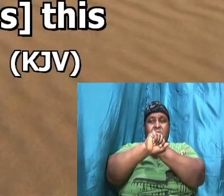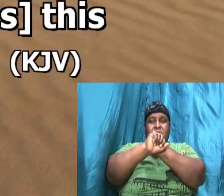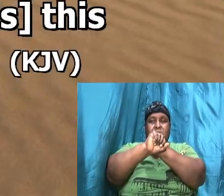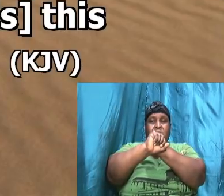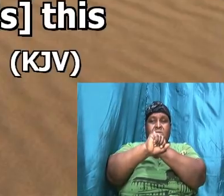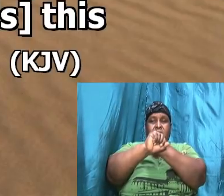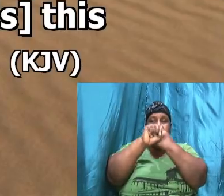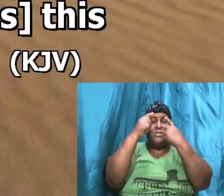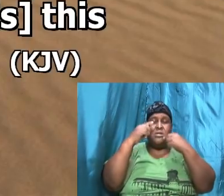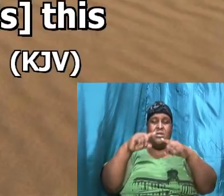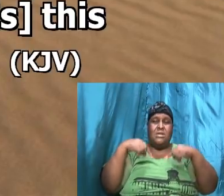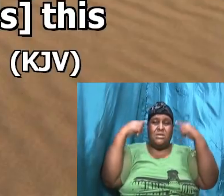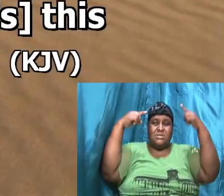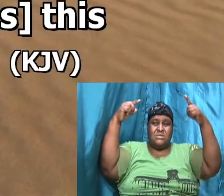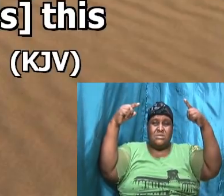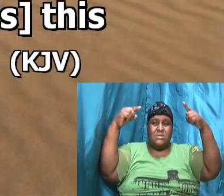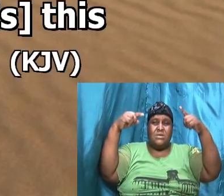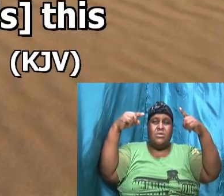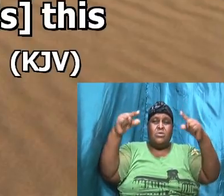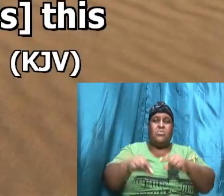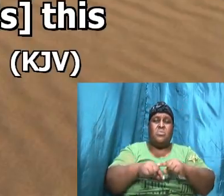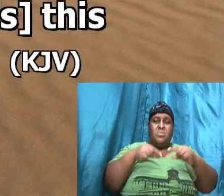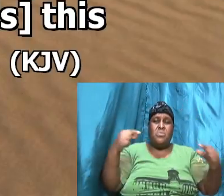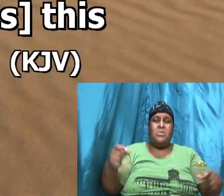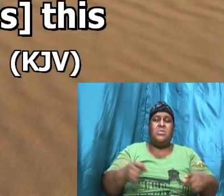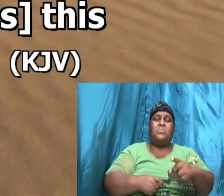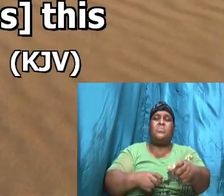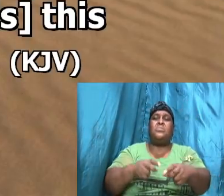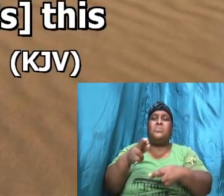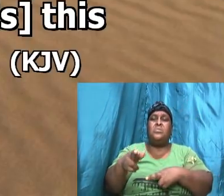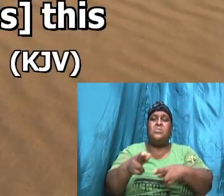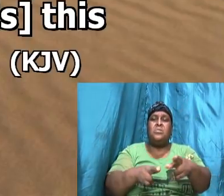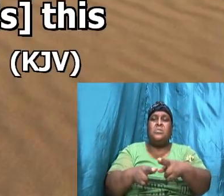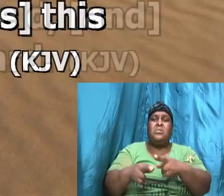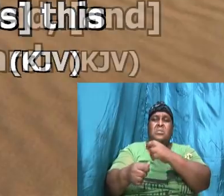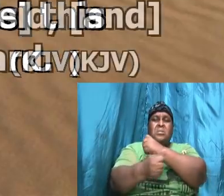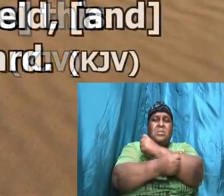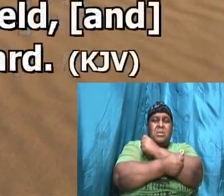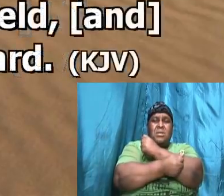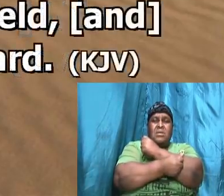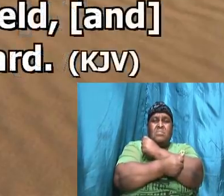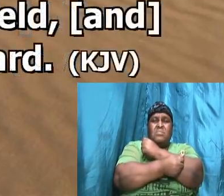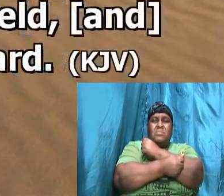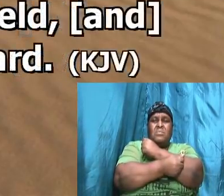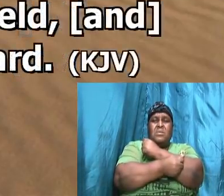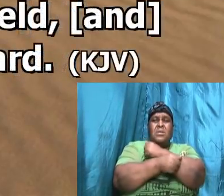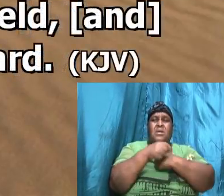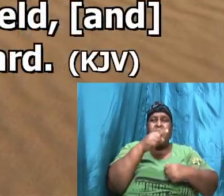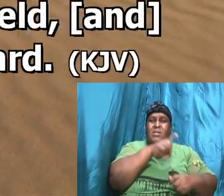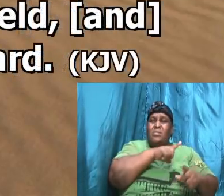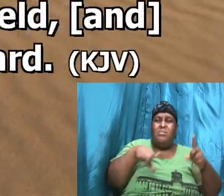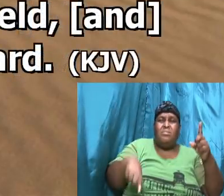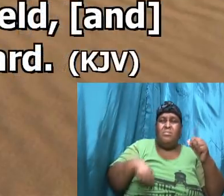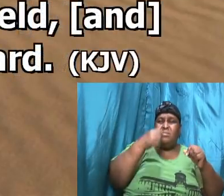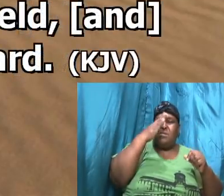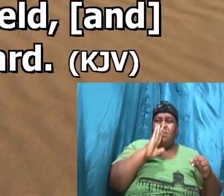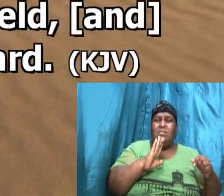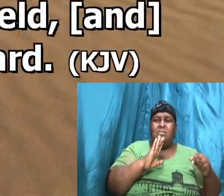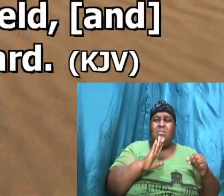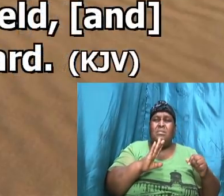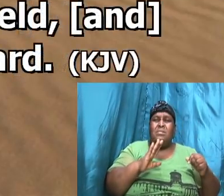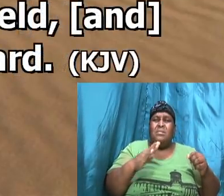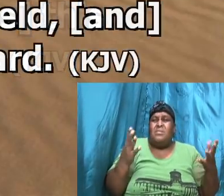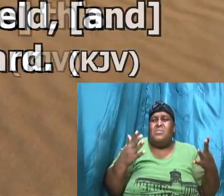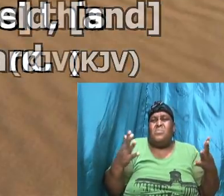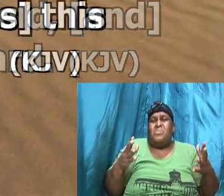exceeding great reward. And Abram said, Lord, God, what